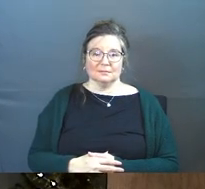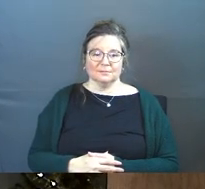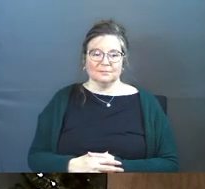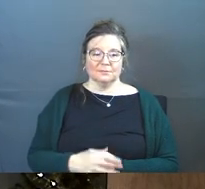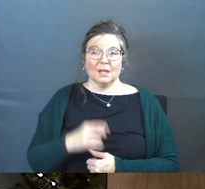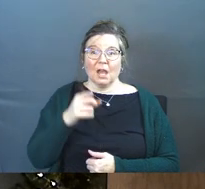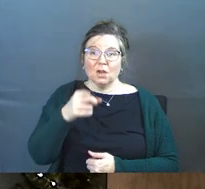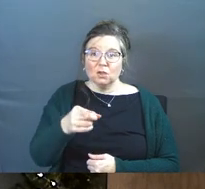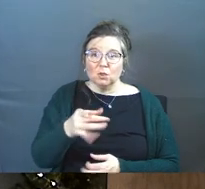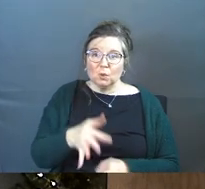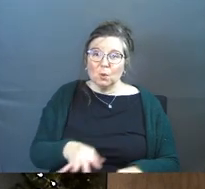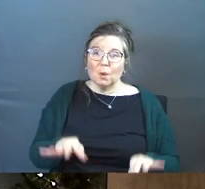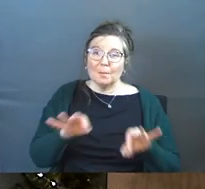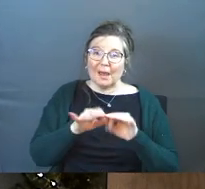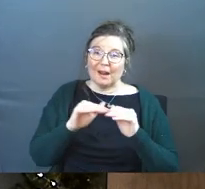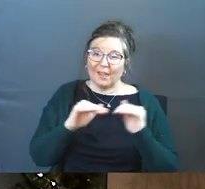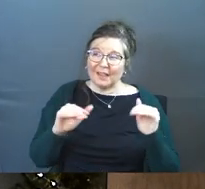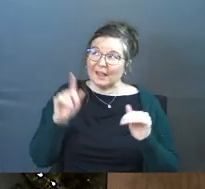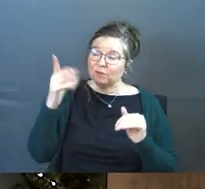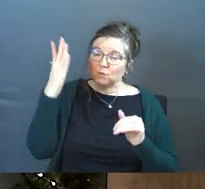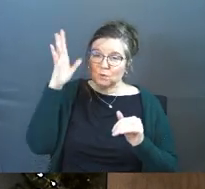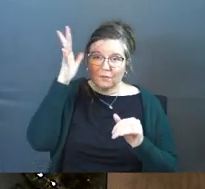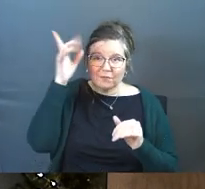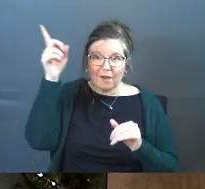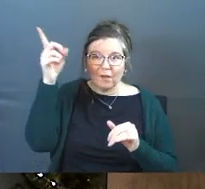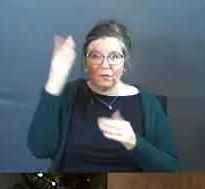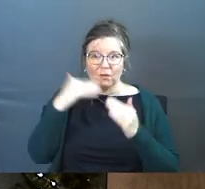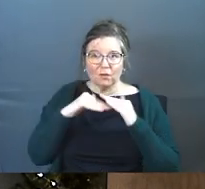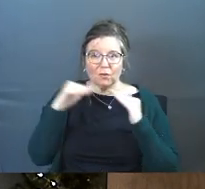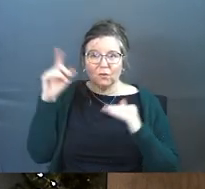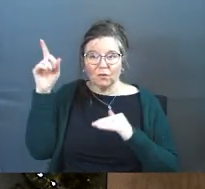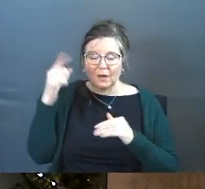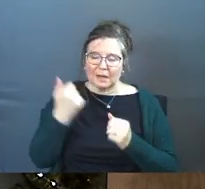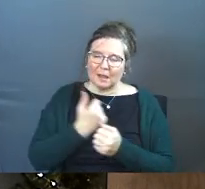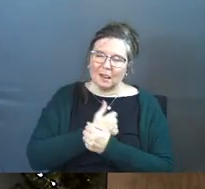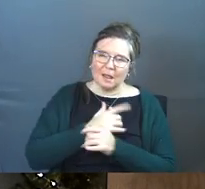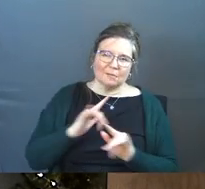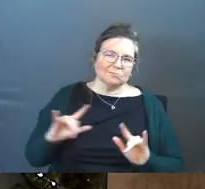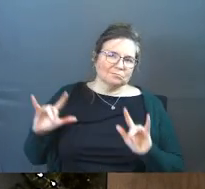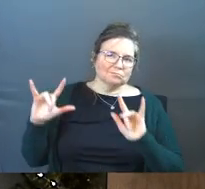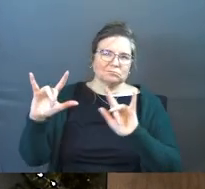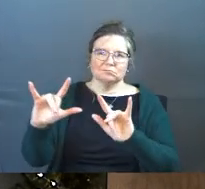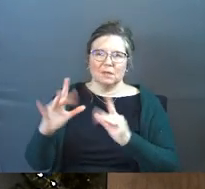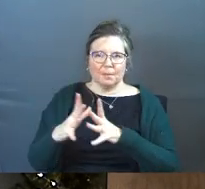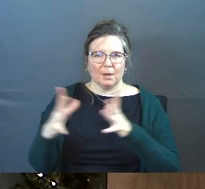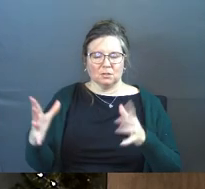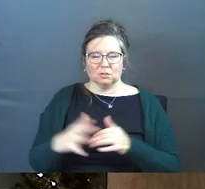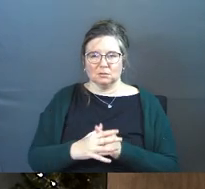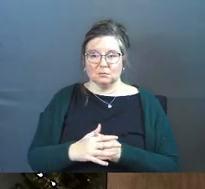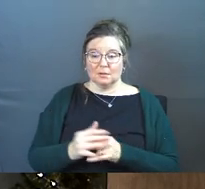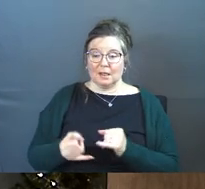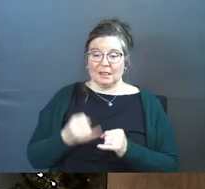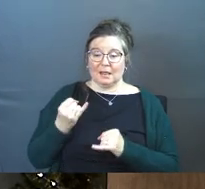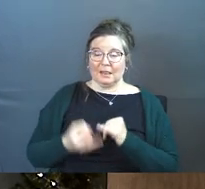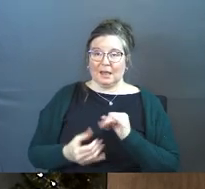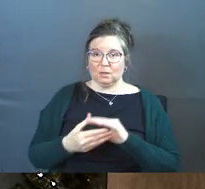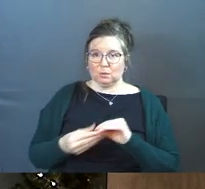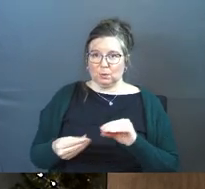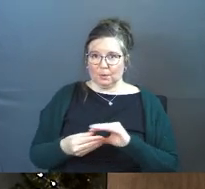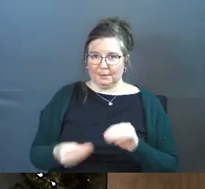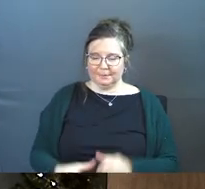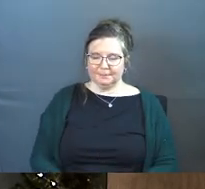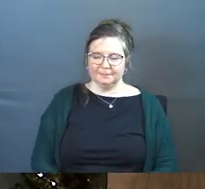and you matter at that level to your father and he loves you that much last story